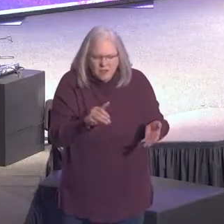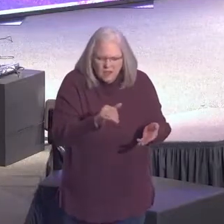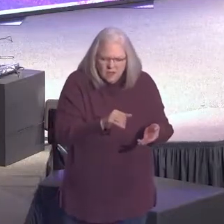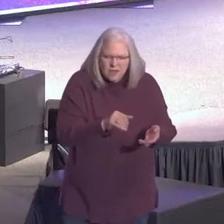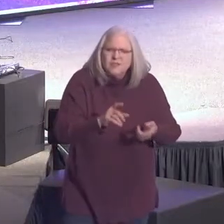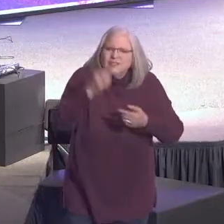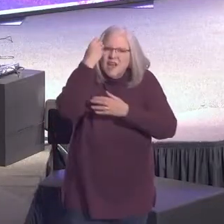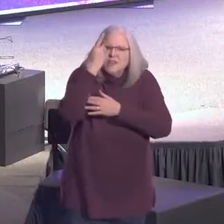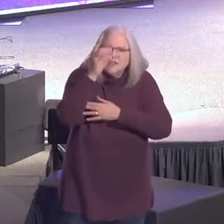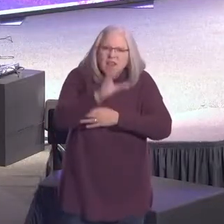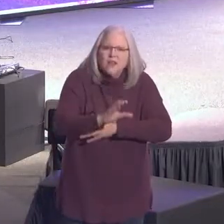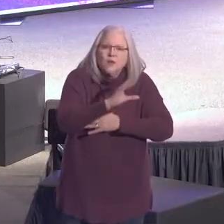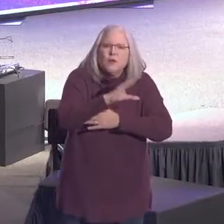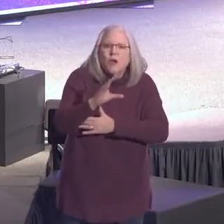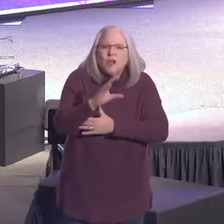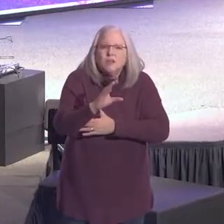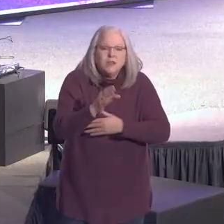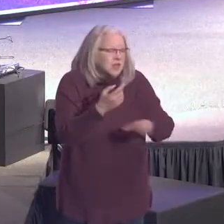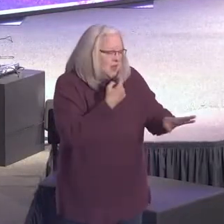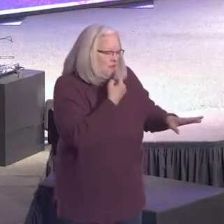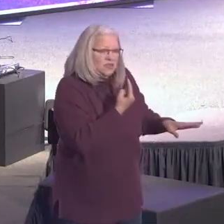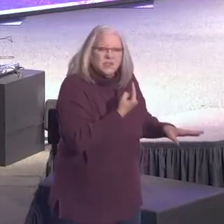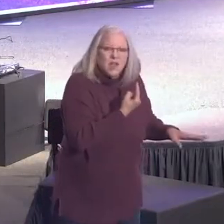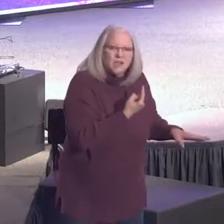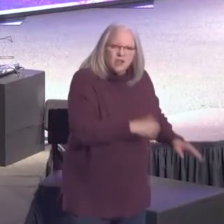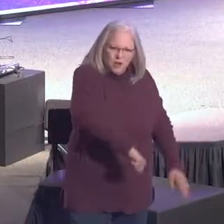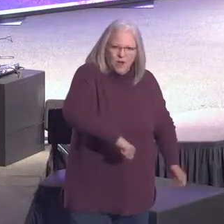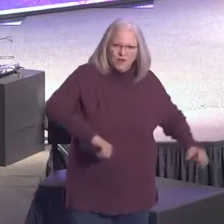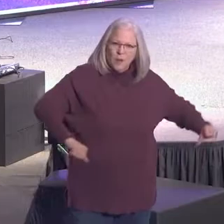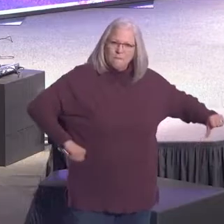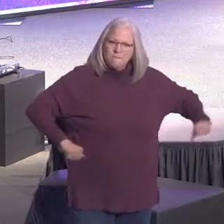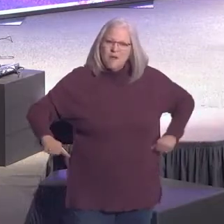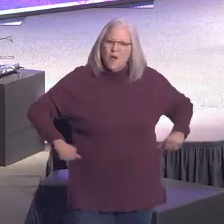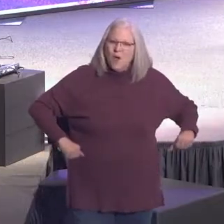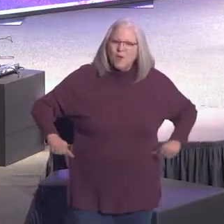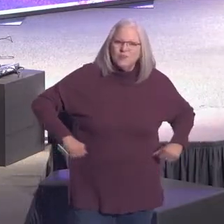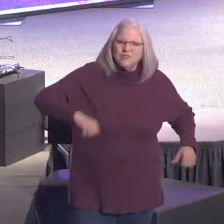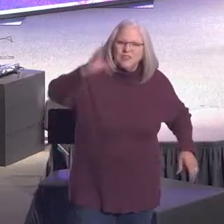understand the cross, he even says, you need to boast in the cross.